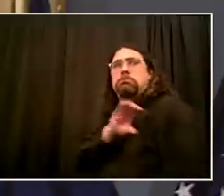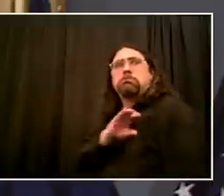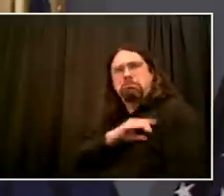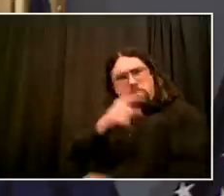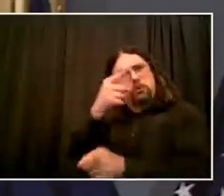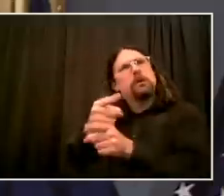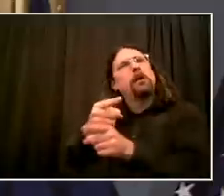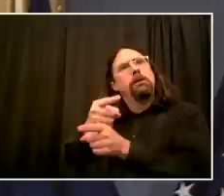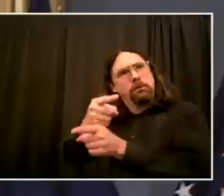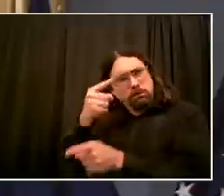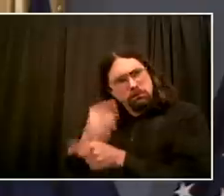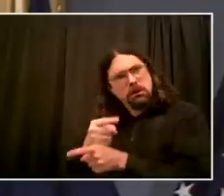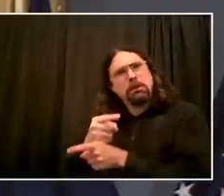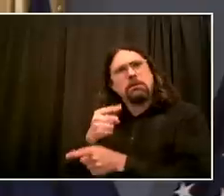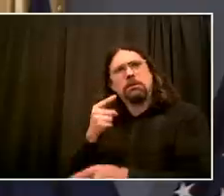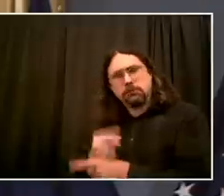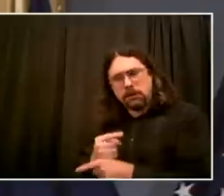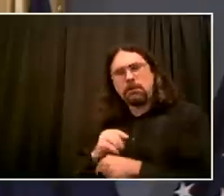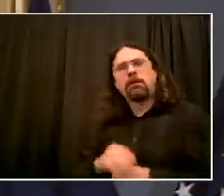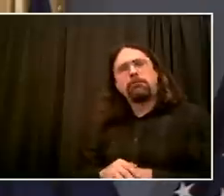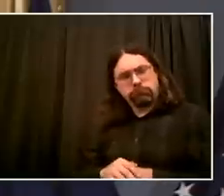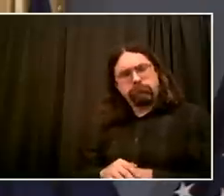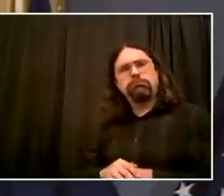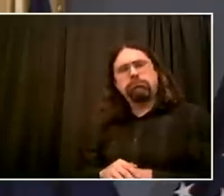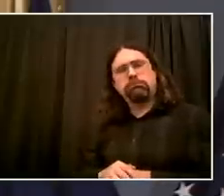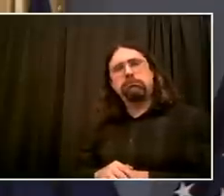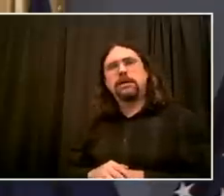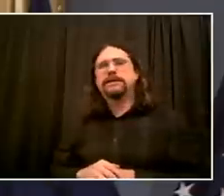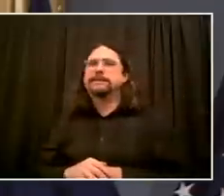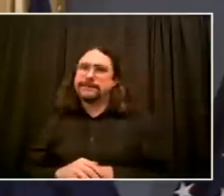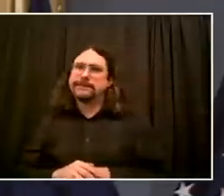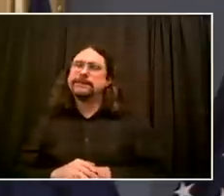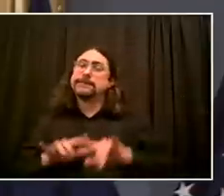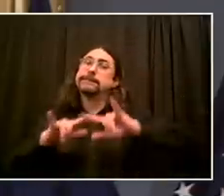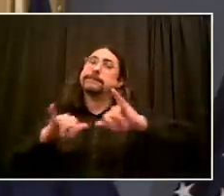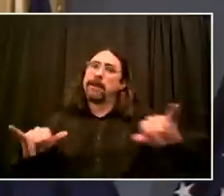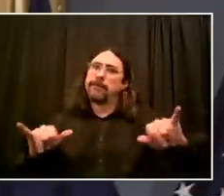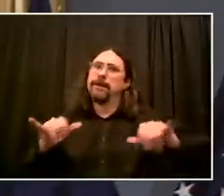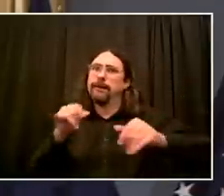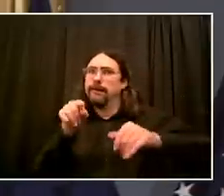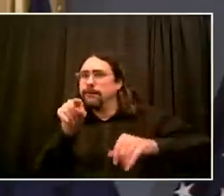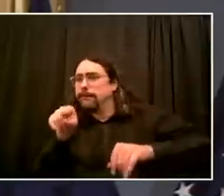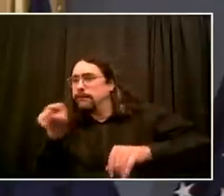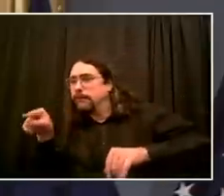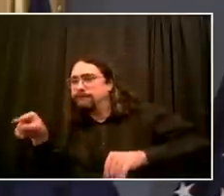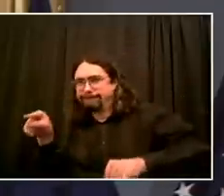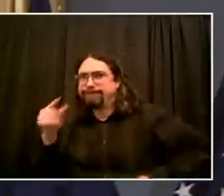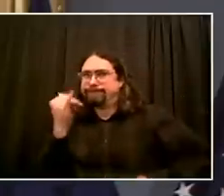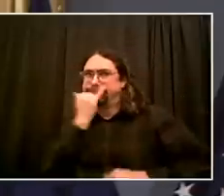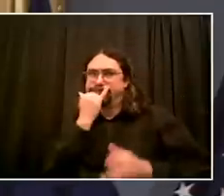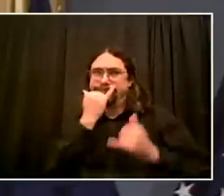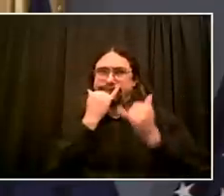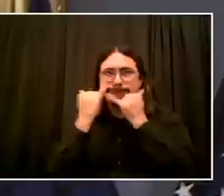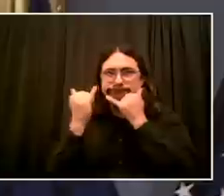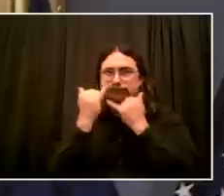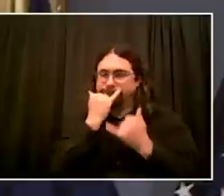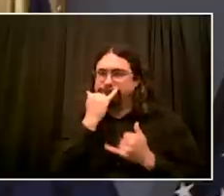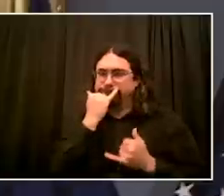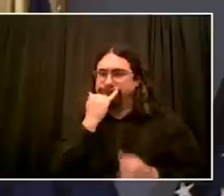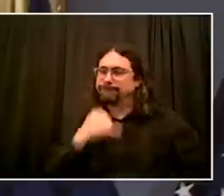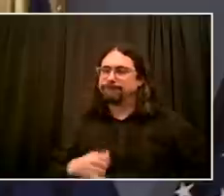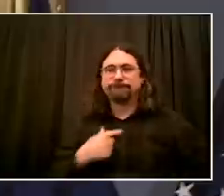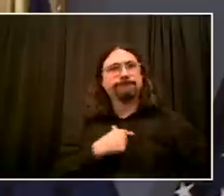investigated and that must lead to accountability. And as I've said, we need an independent review of what's happened in these days.